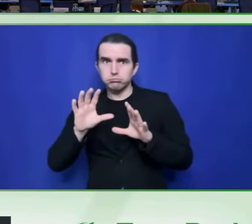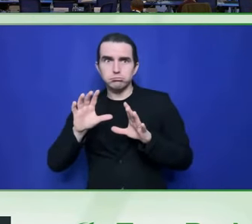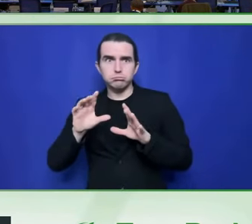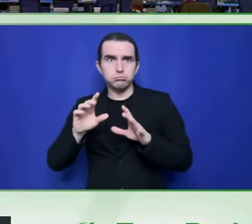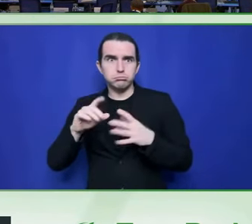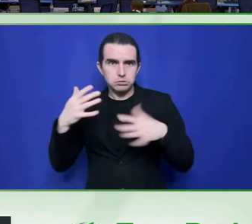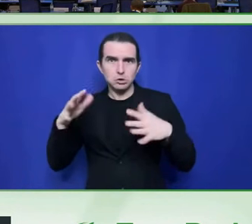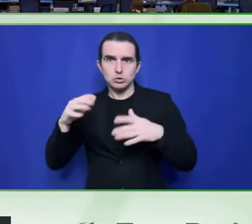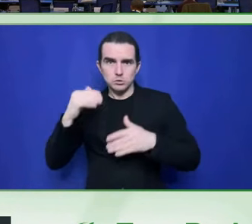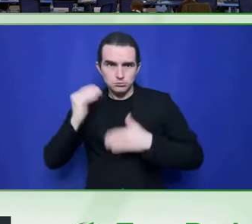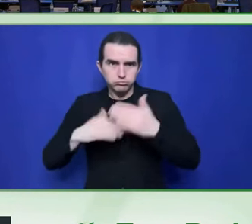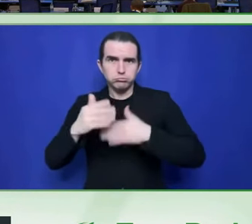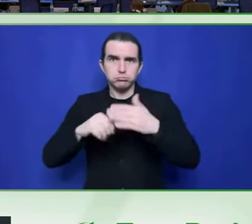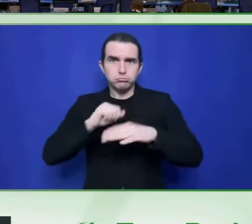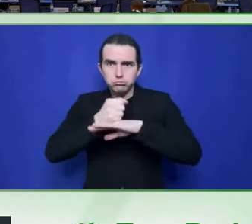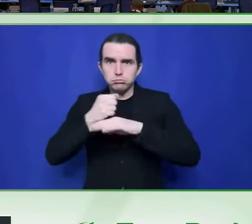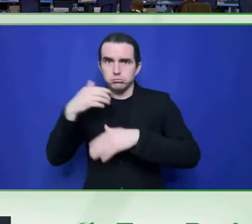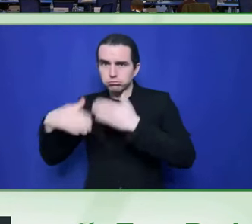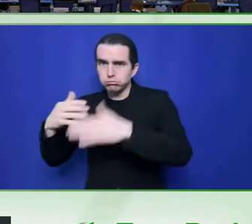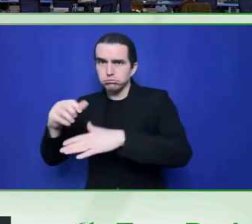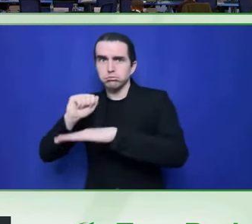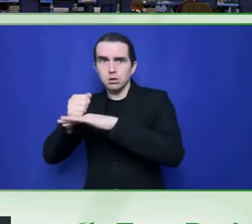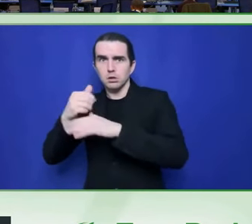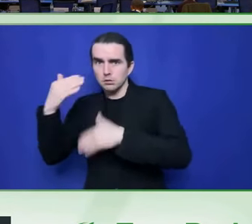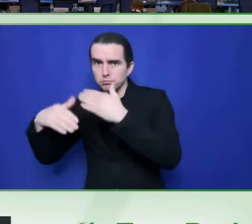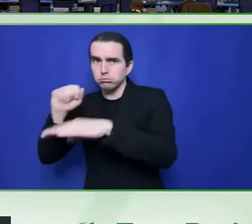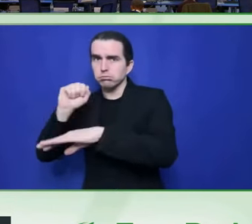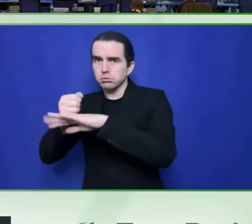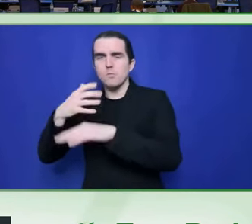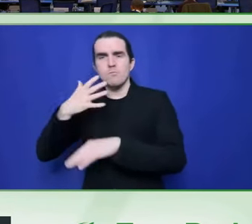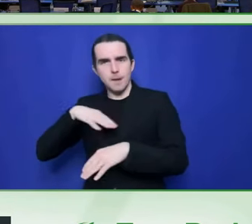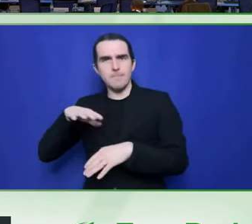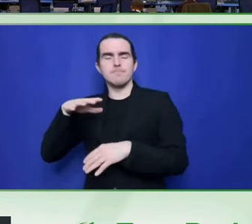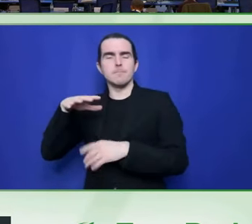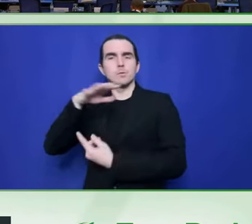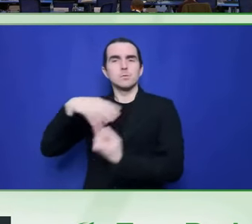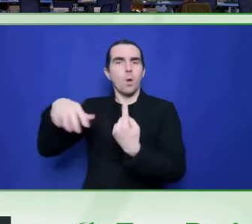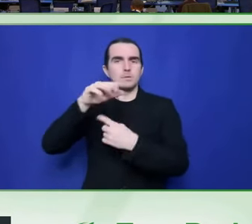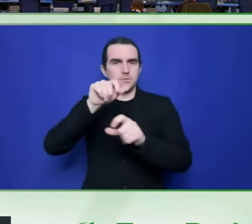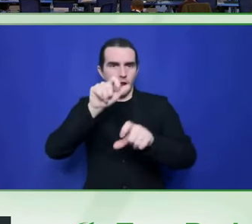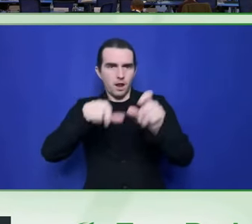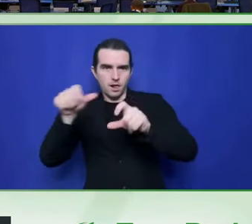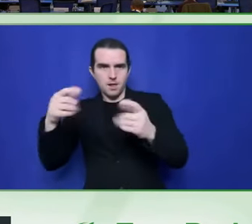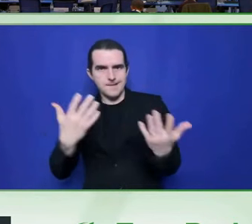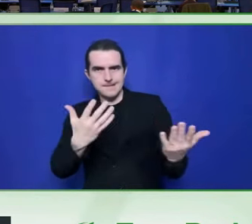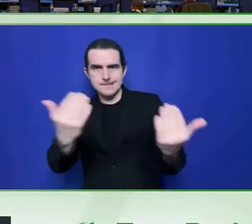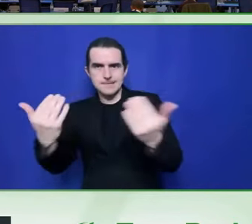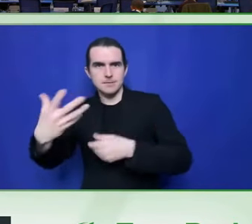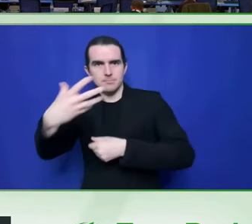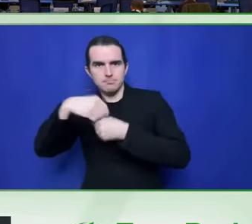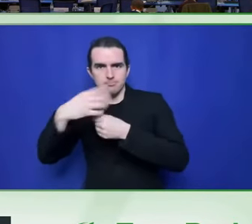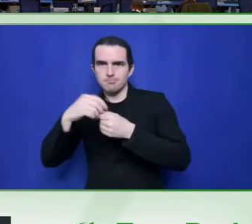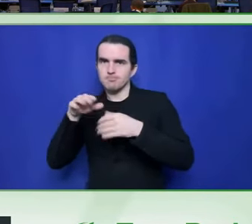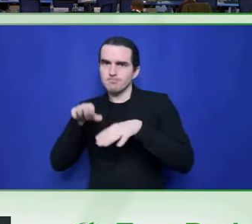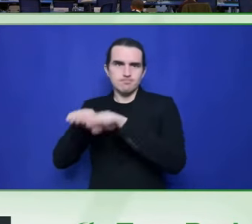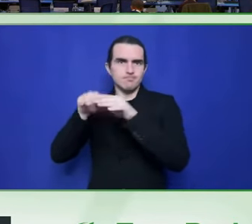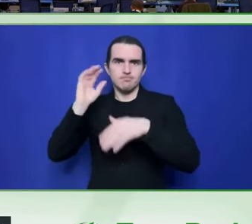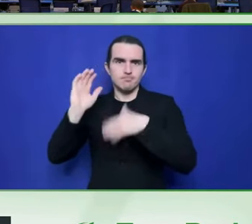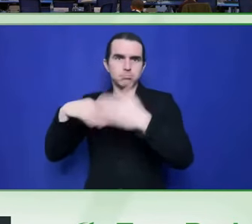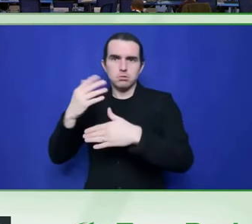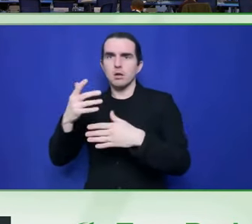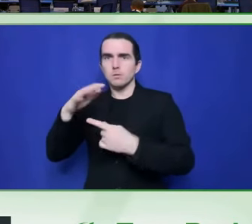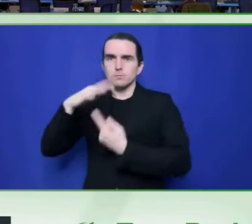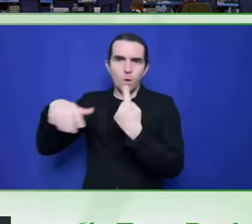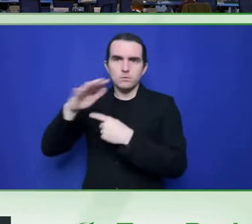even in my country, in Japan, people are more open and interested in, um, a, a mainstreaming